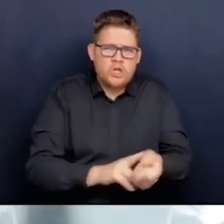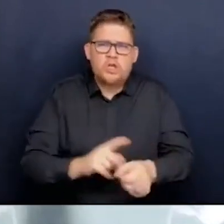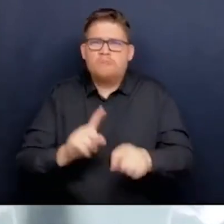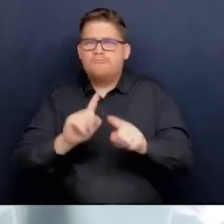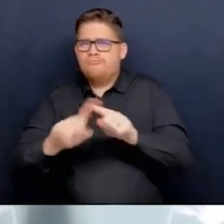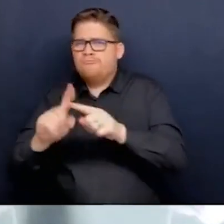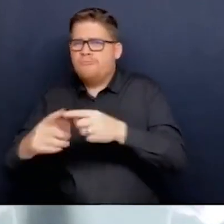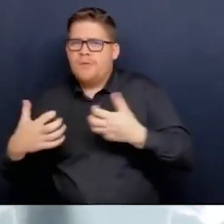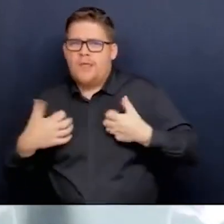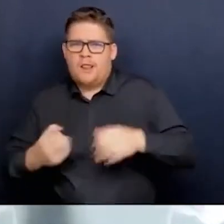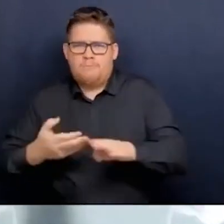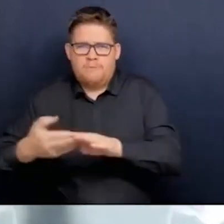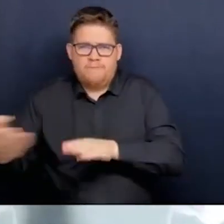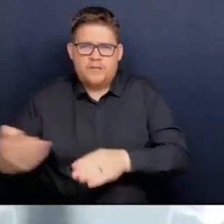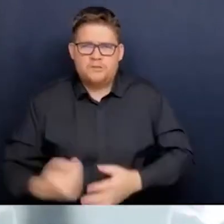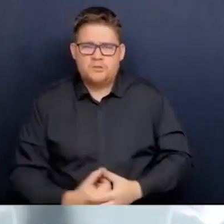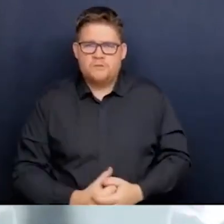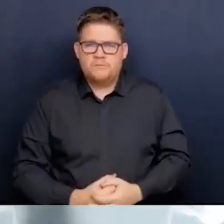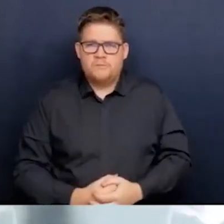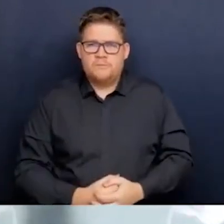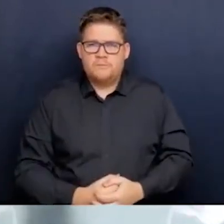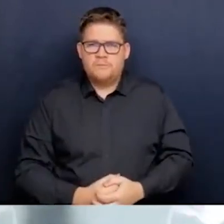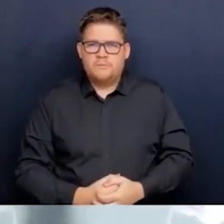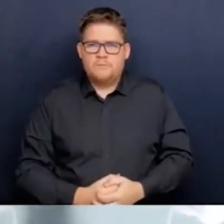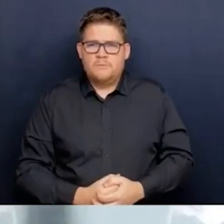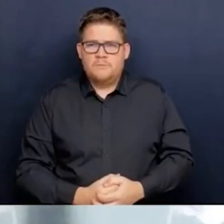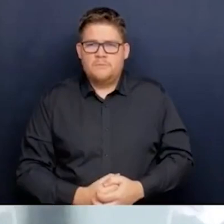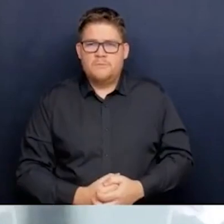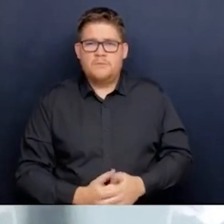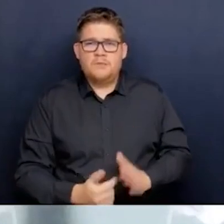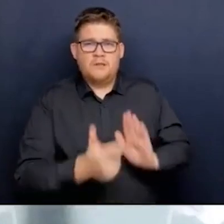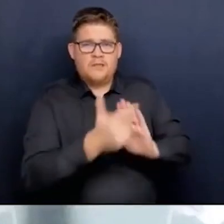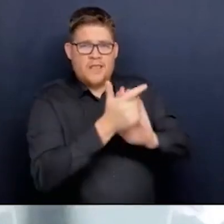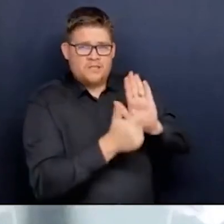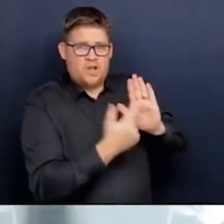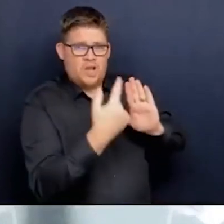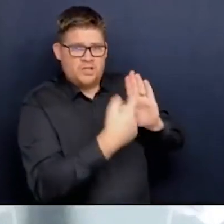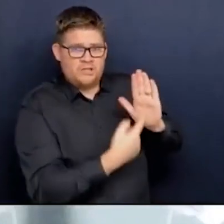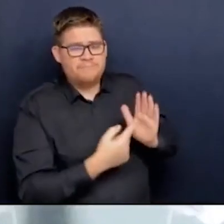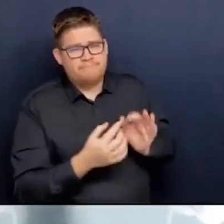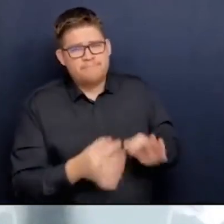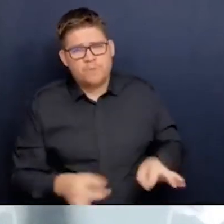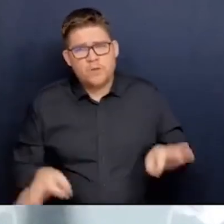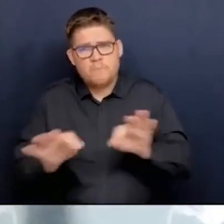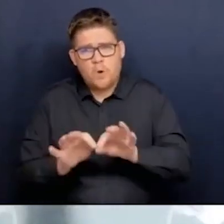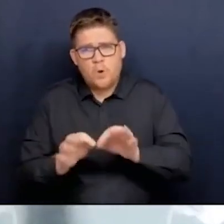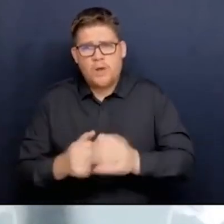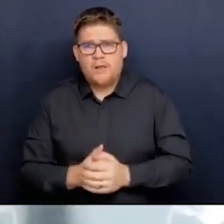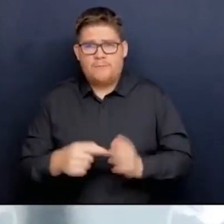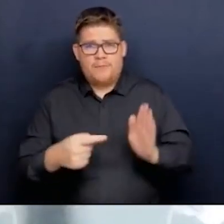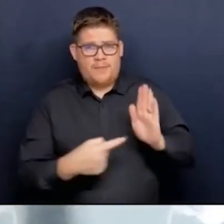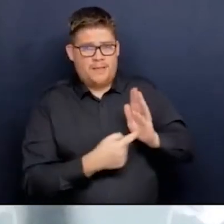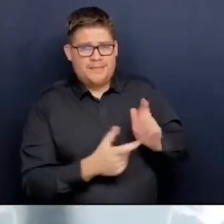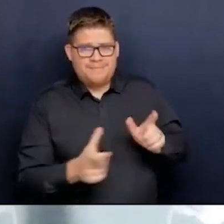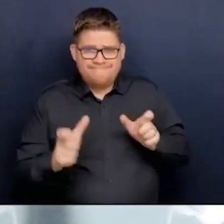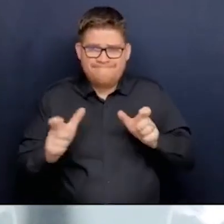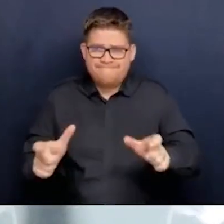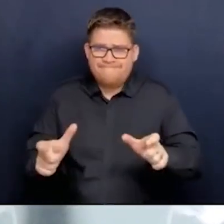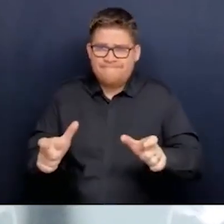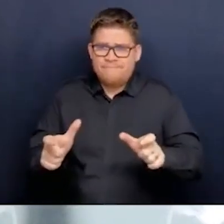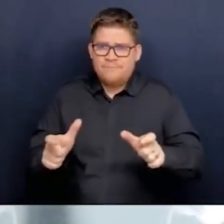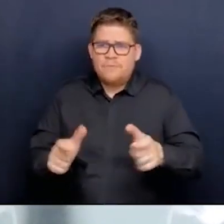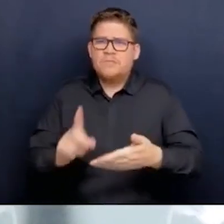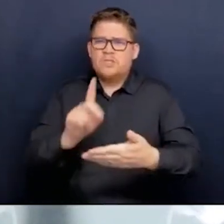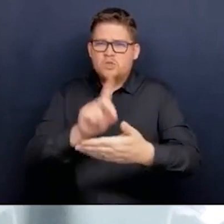legislation does important things. It takes a proactive approach to eliminating discrimination in BC's health system.